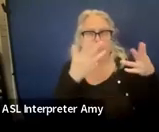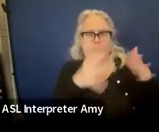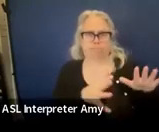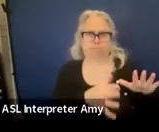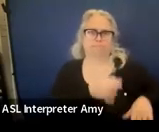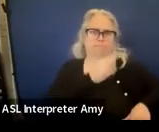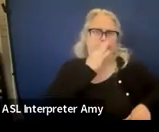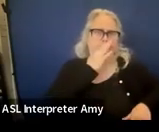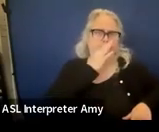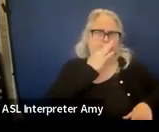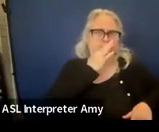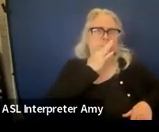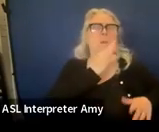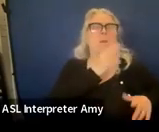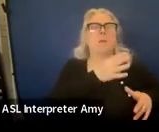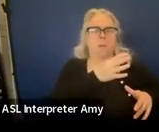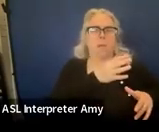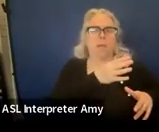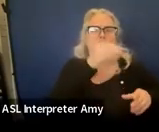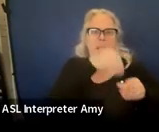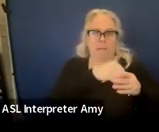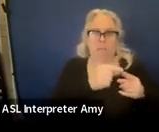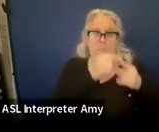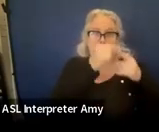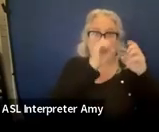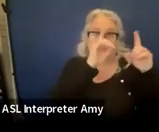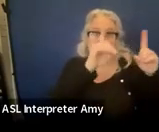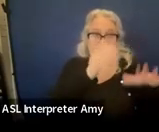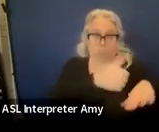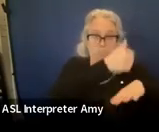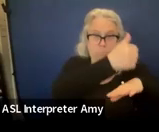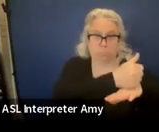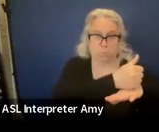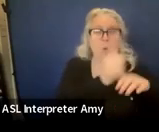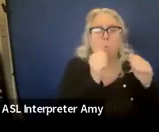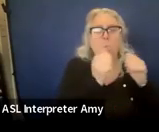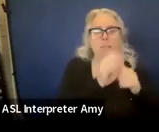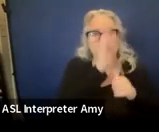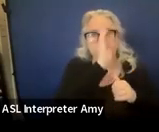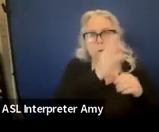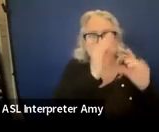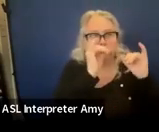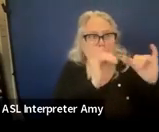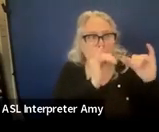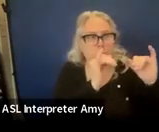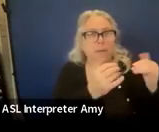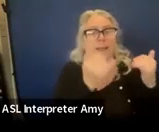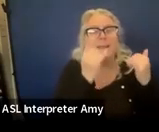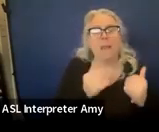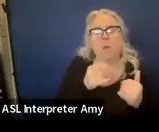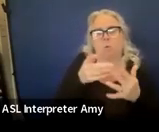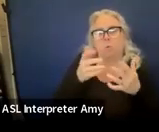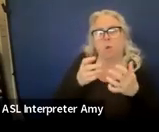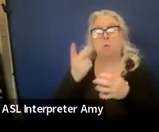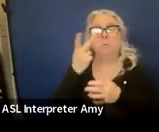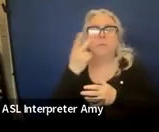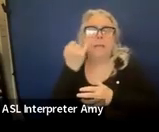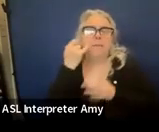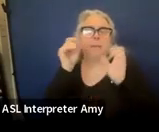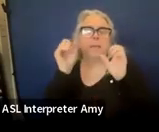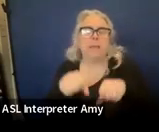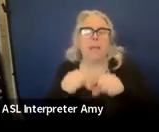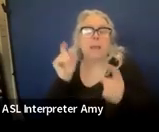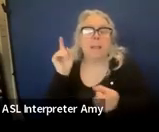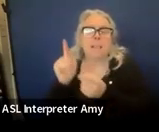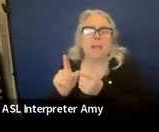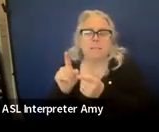in that special ed setting. And with direct instruction. And now you want to see if they can do it in that less